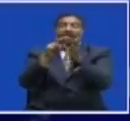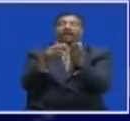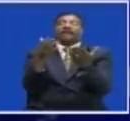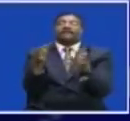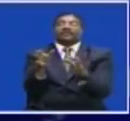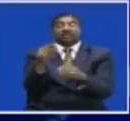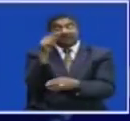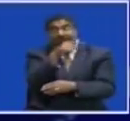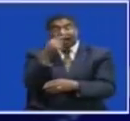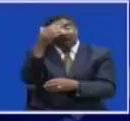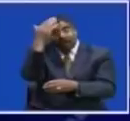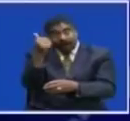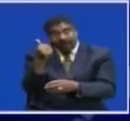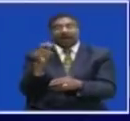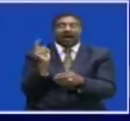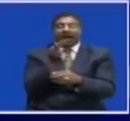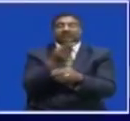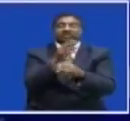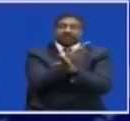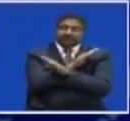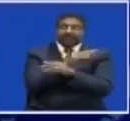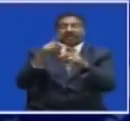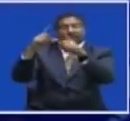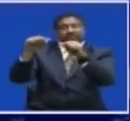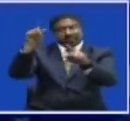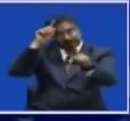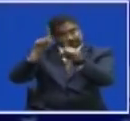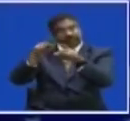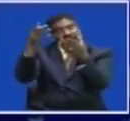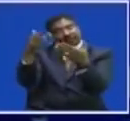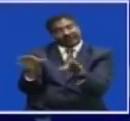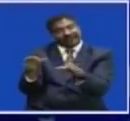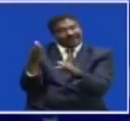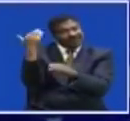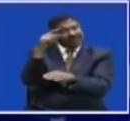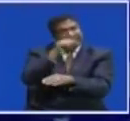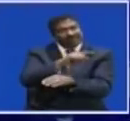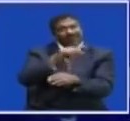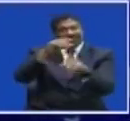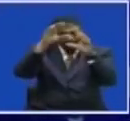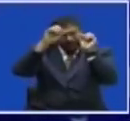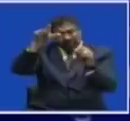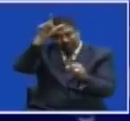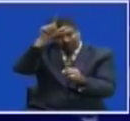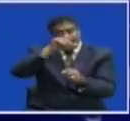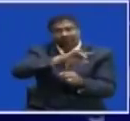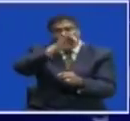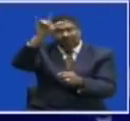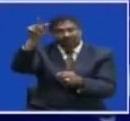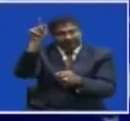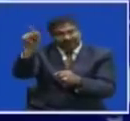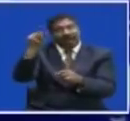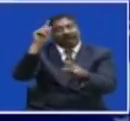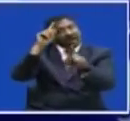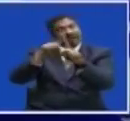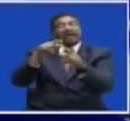said the move is as a result of an agreement between Zambia and Japan Following a recent trip that President Edgar Lungu undertook to that